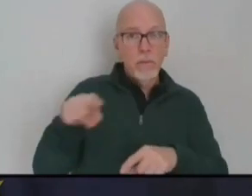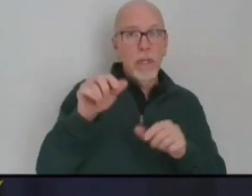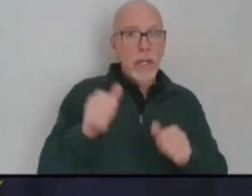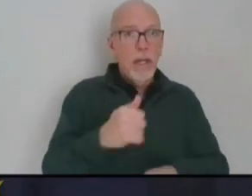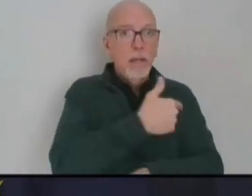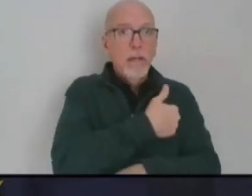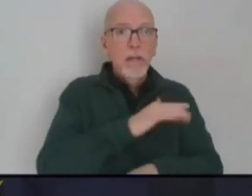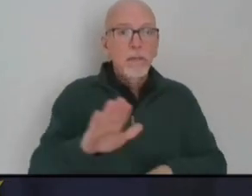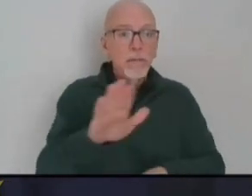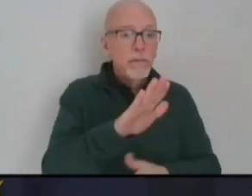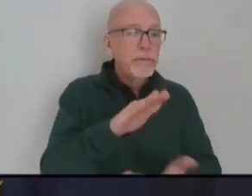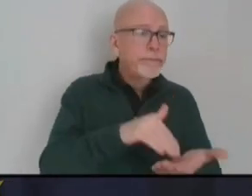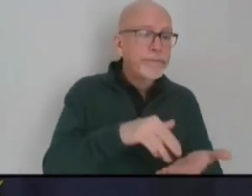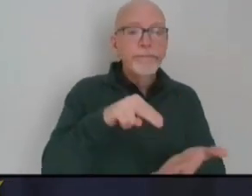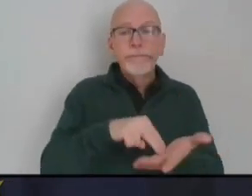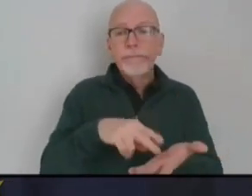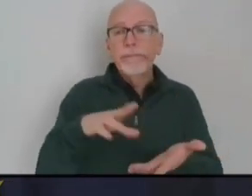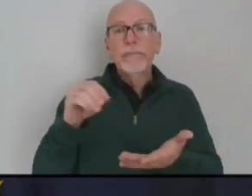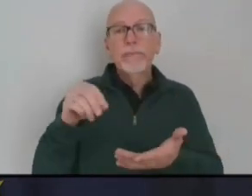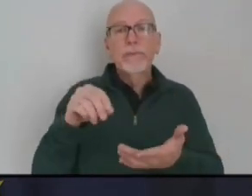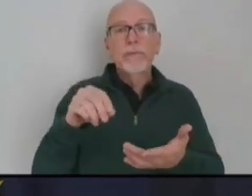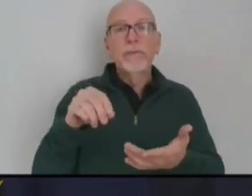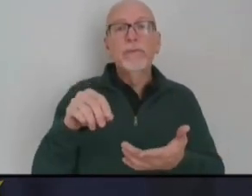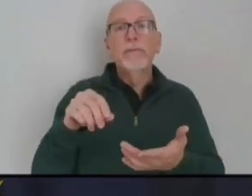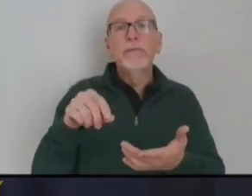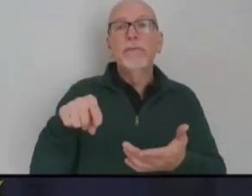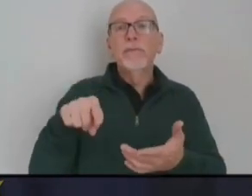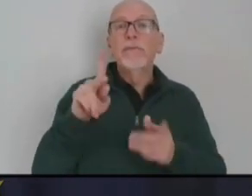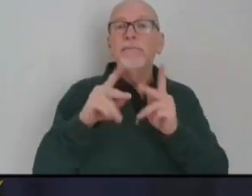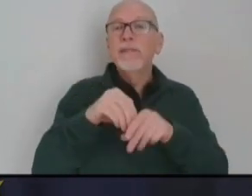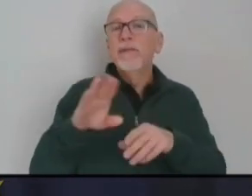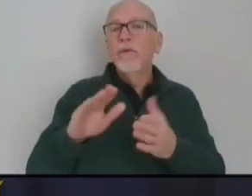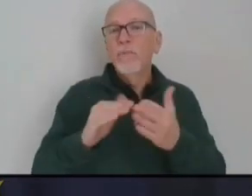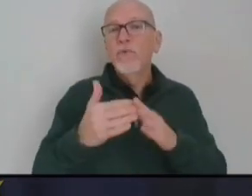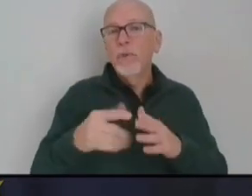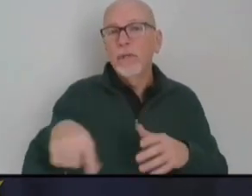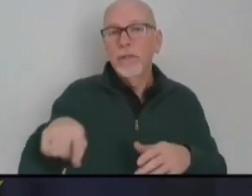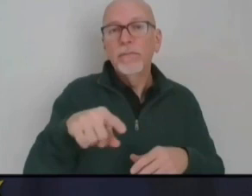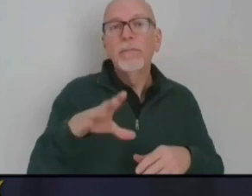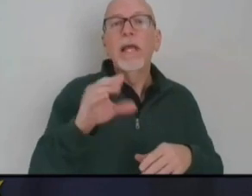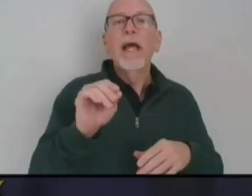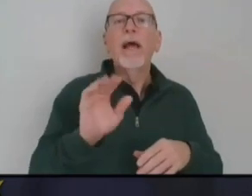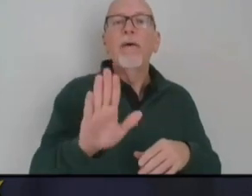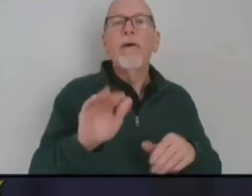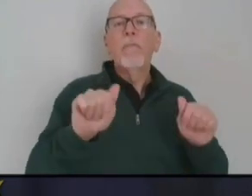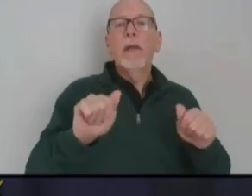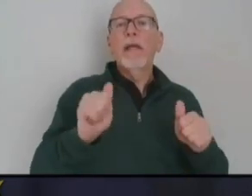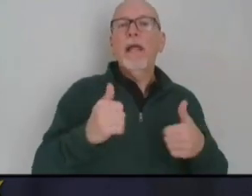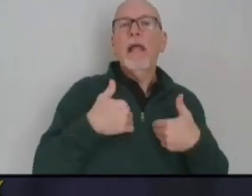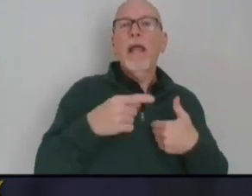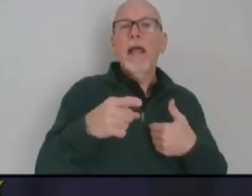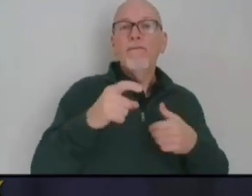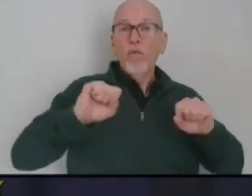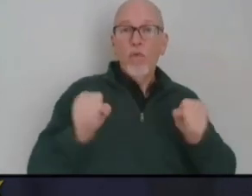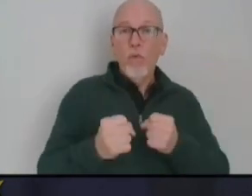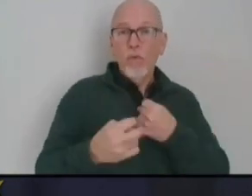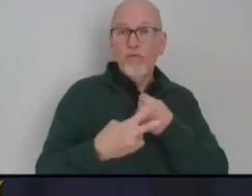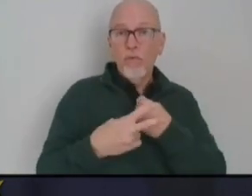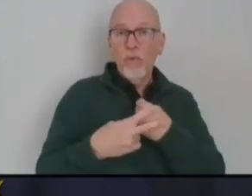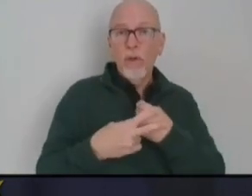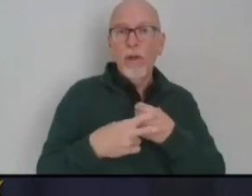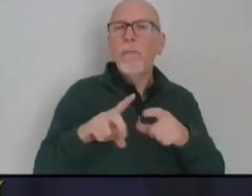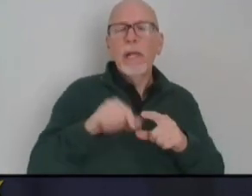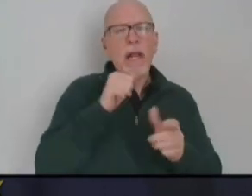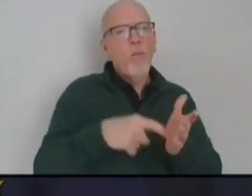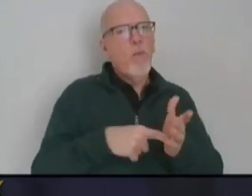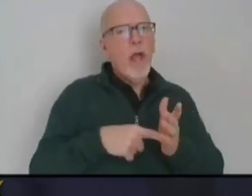as well as a health care personnel within their communities and also their ability to have ultra cold storage. But that wasn't a requirement.